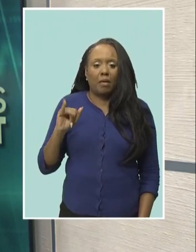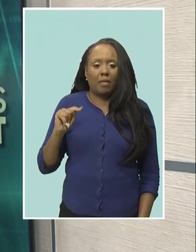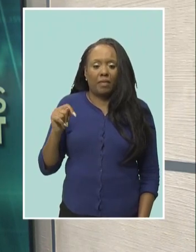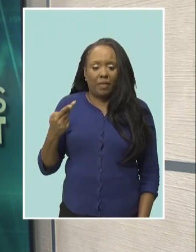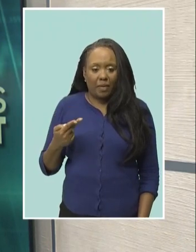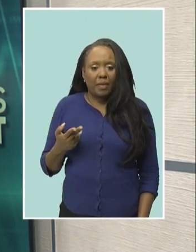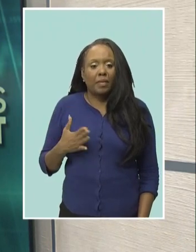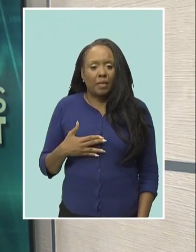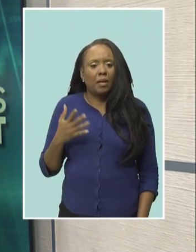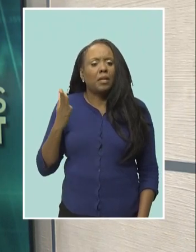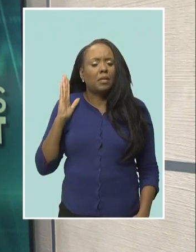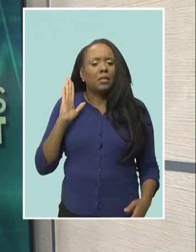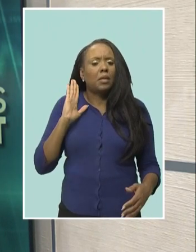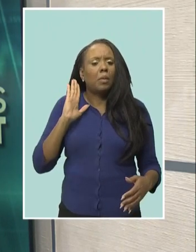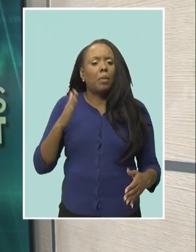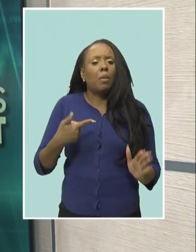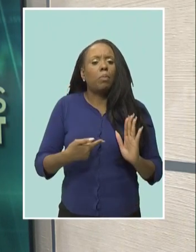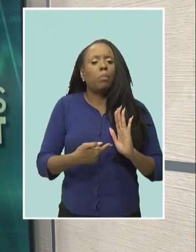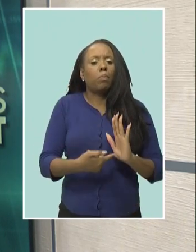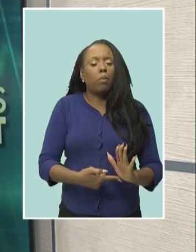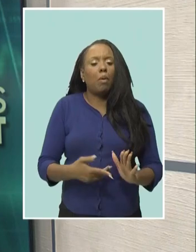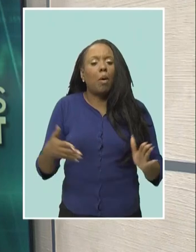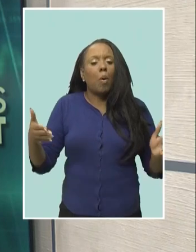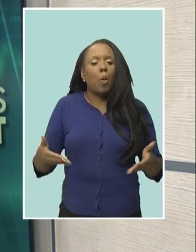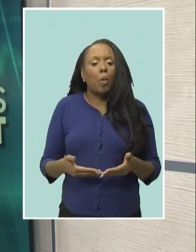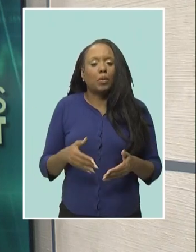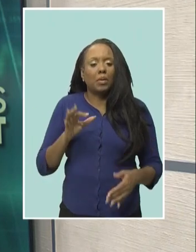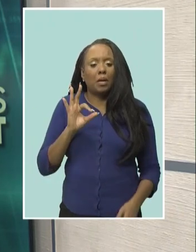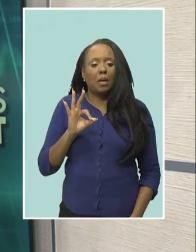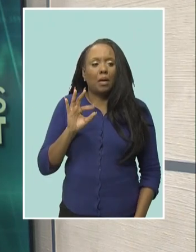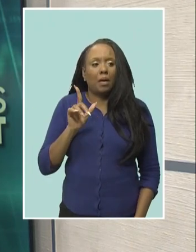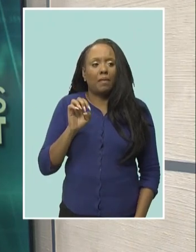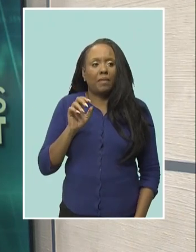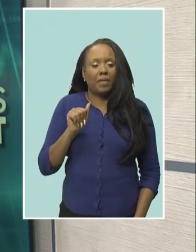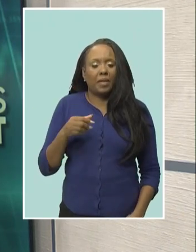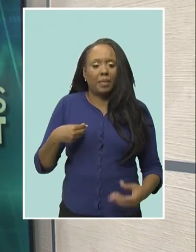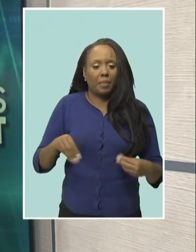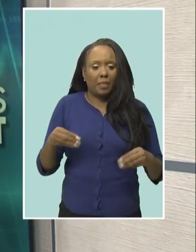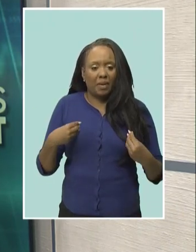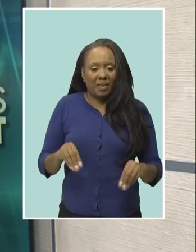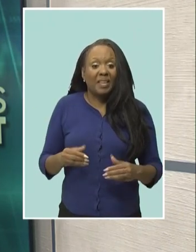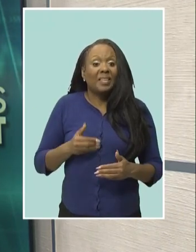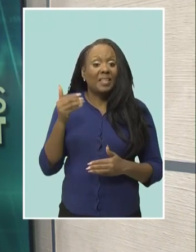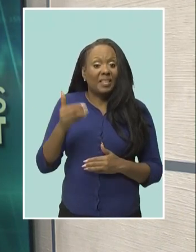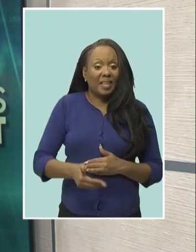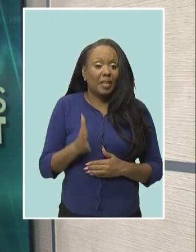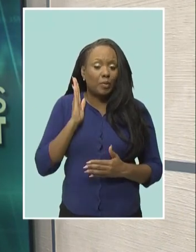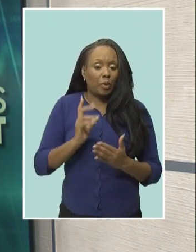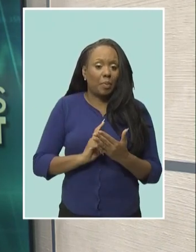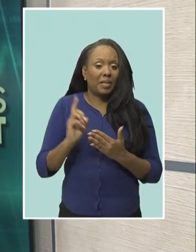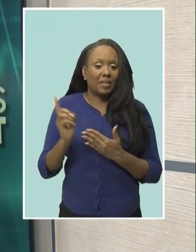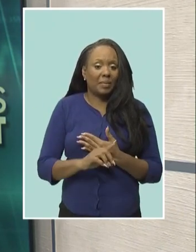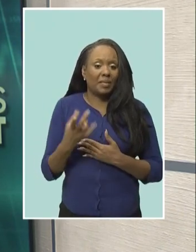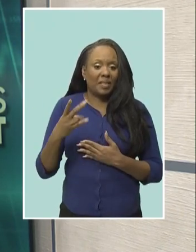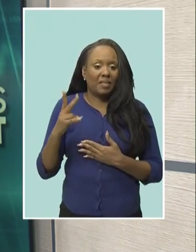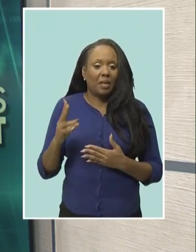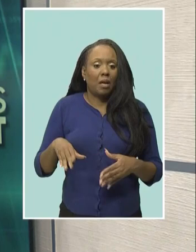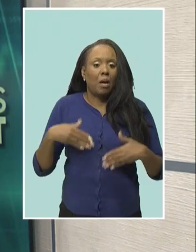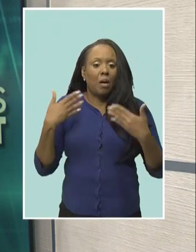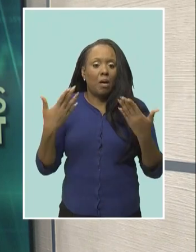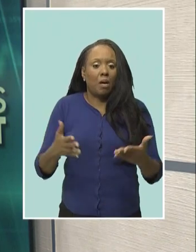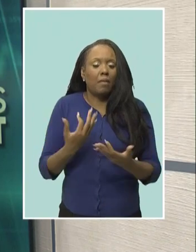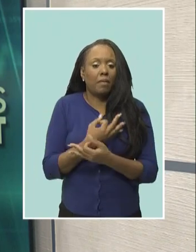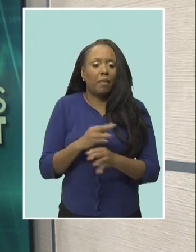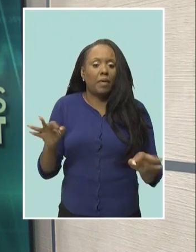for the next edition of that event with his schedule for december 17th at mahayka playing field in spikestown she is offering free